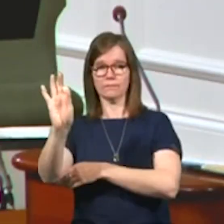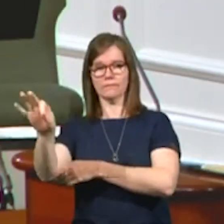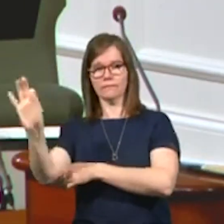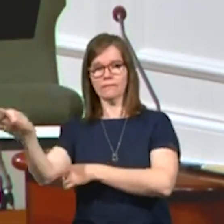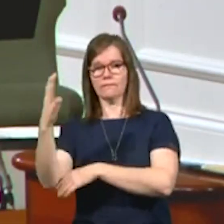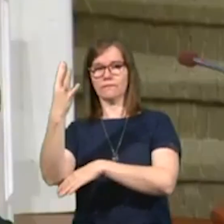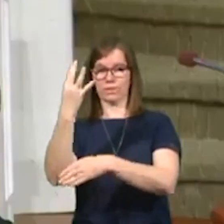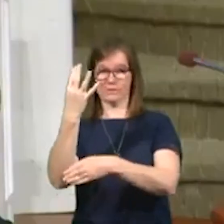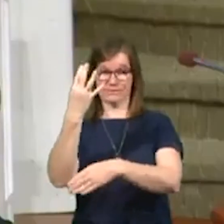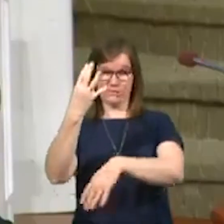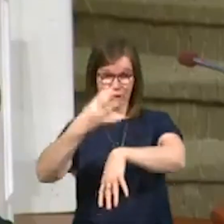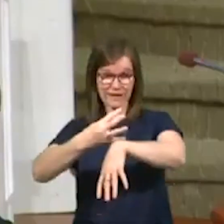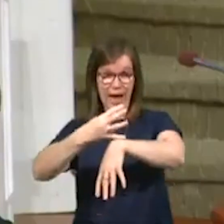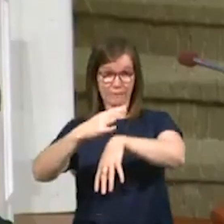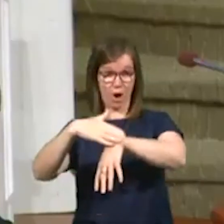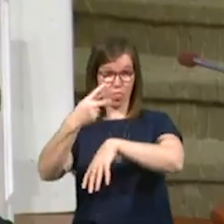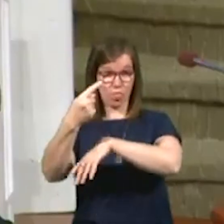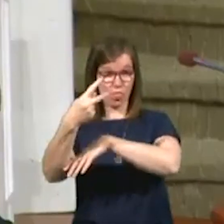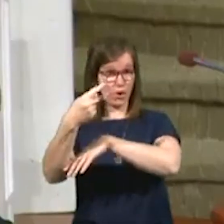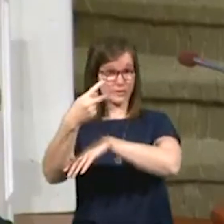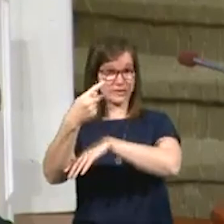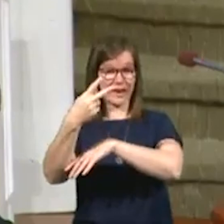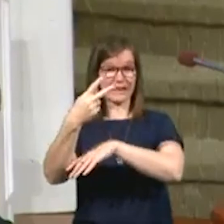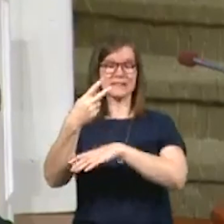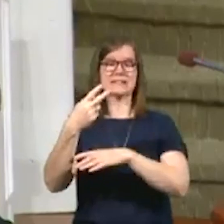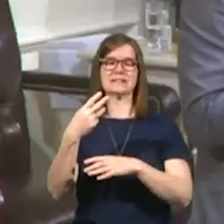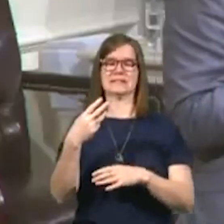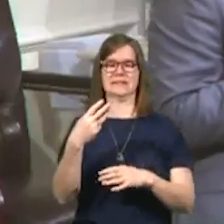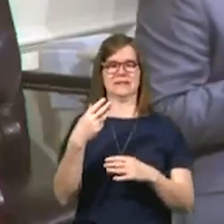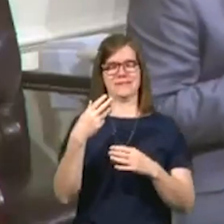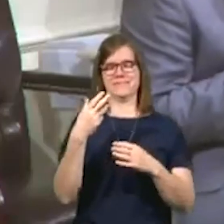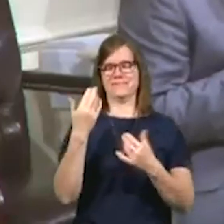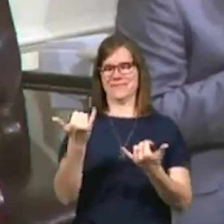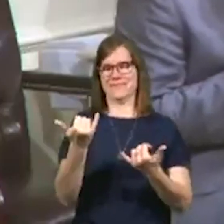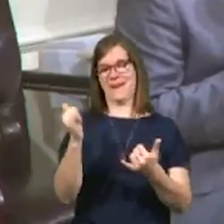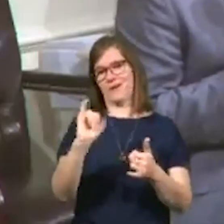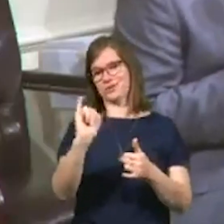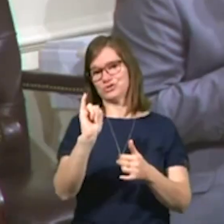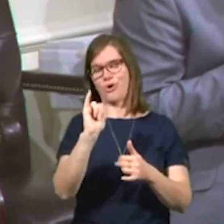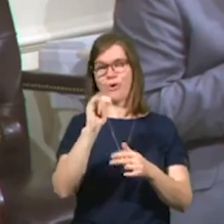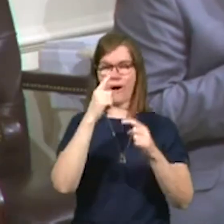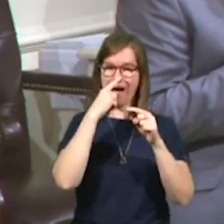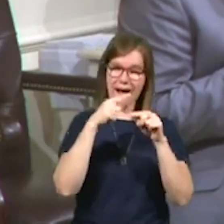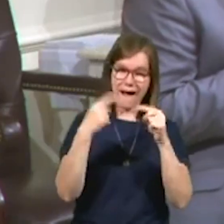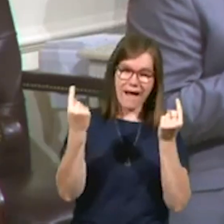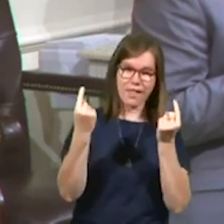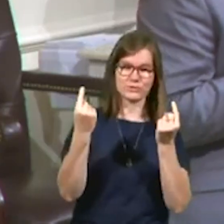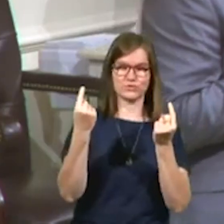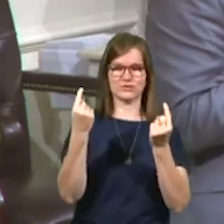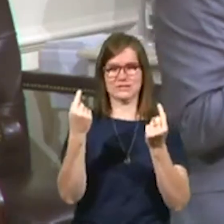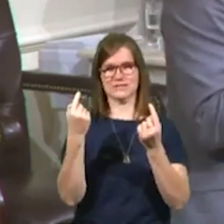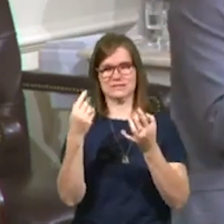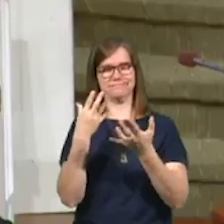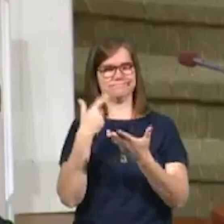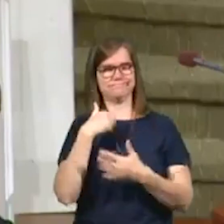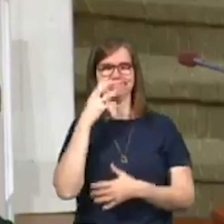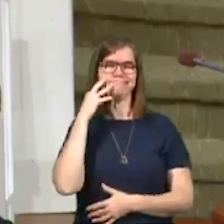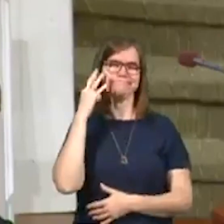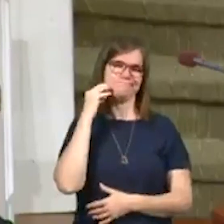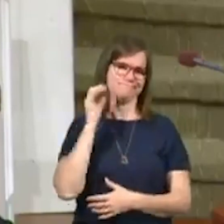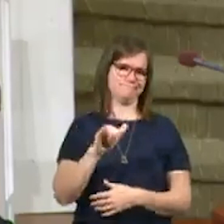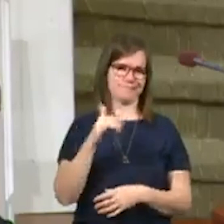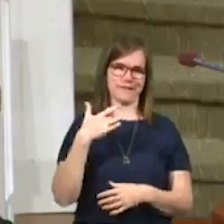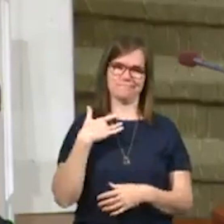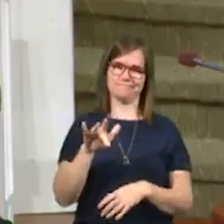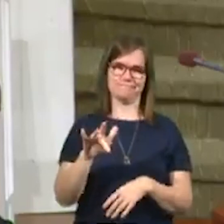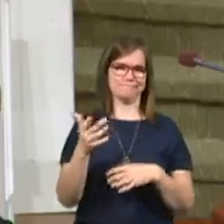Thursday and was just losing my voice this time of the year or two with the allergies. And I just kind of experienced that.